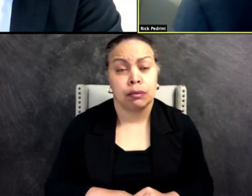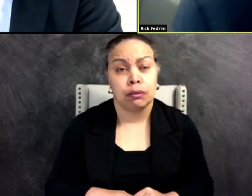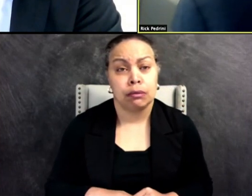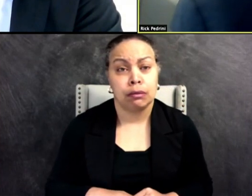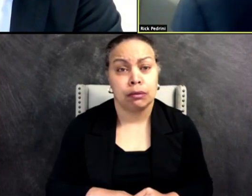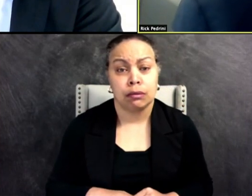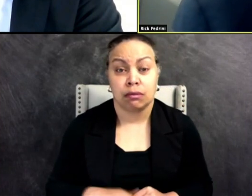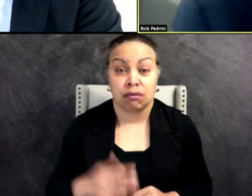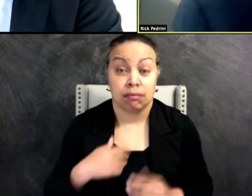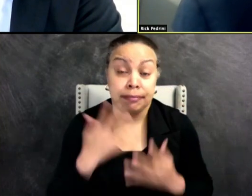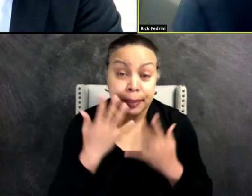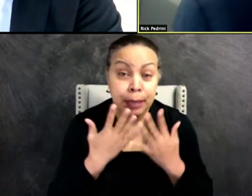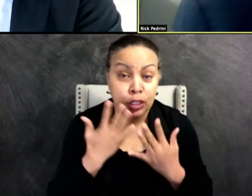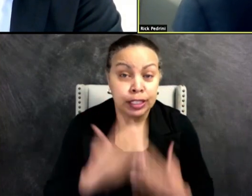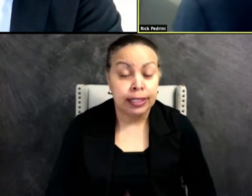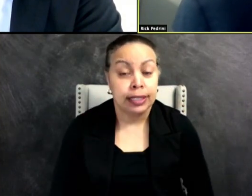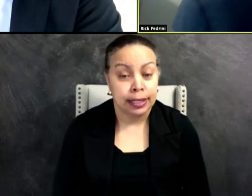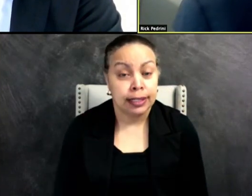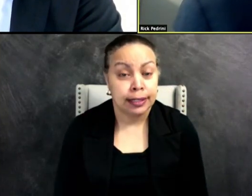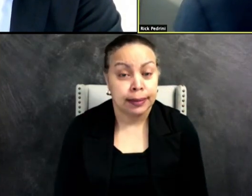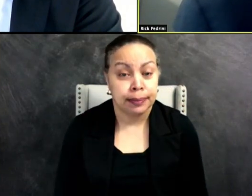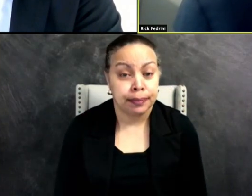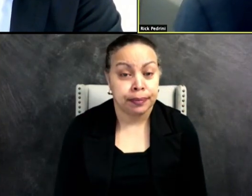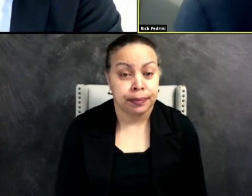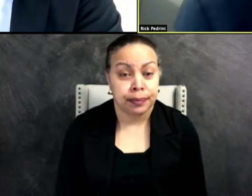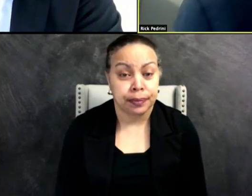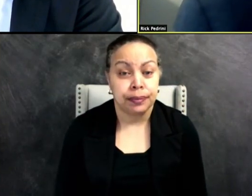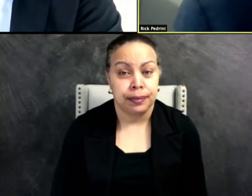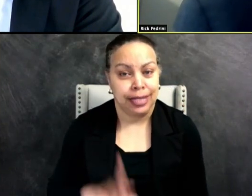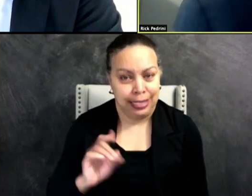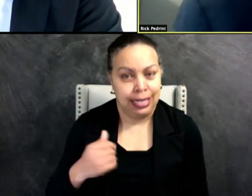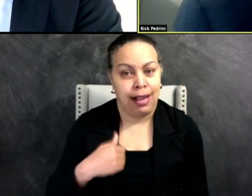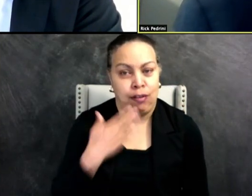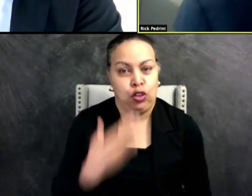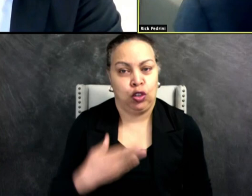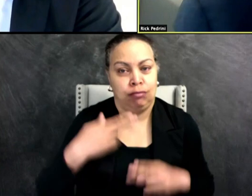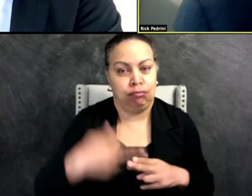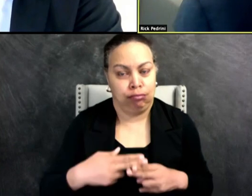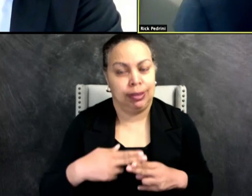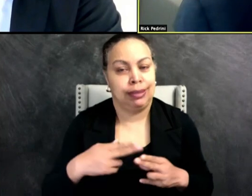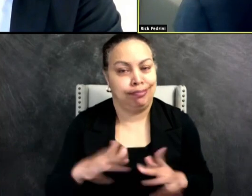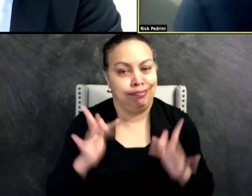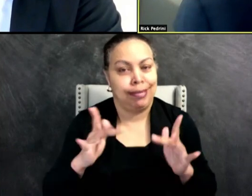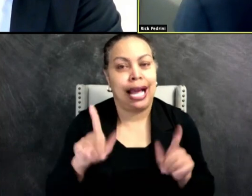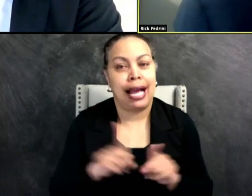I'm embarrassed. My, I had a pretty good reputation as a police officer.